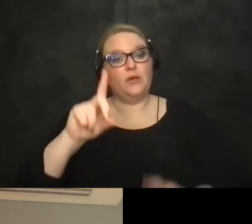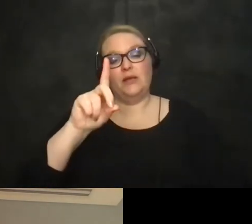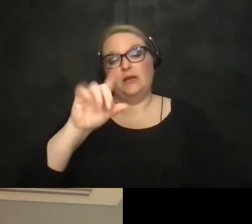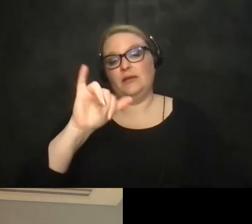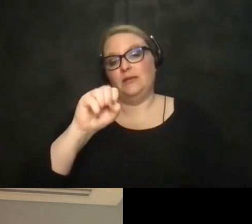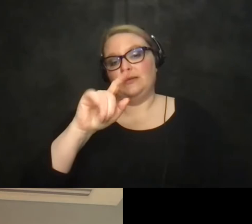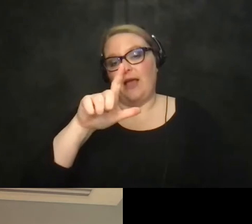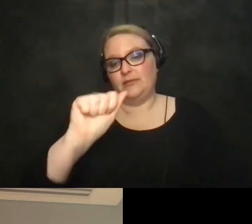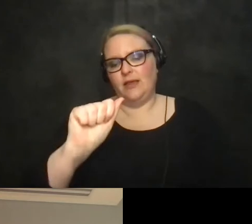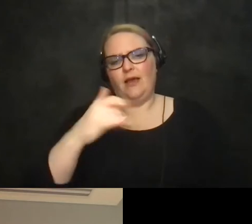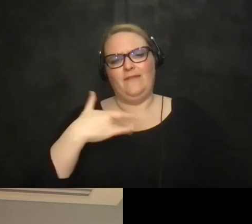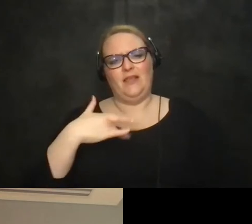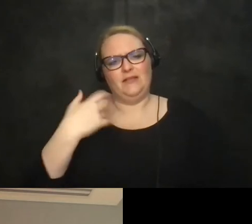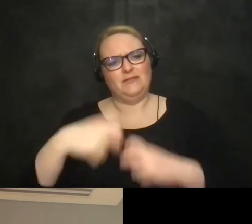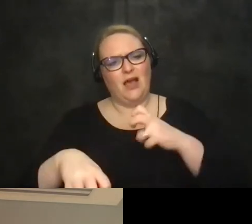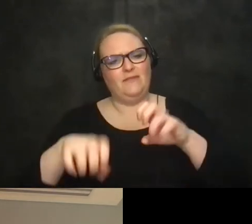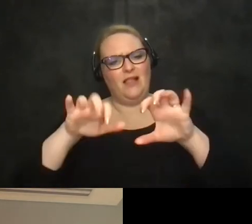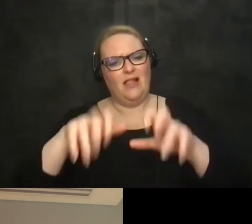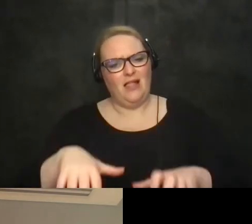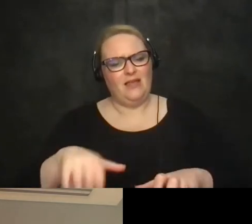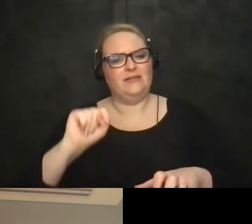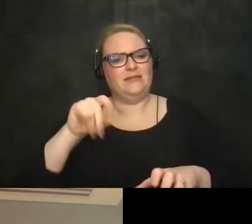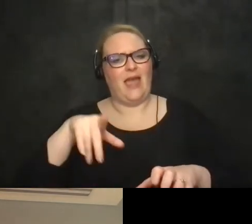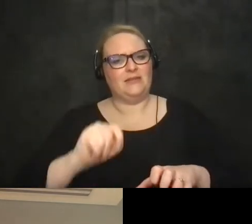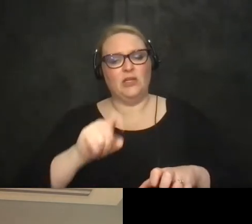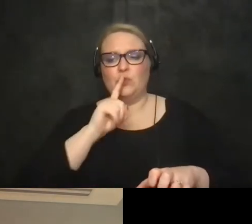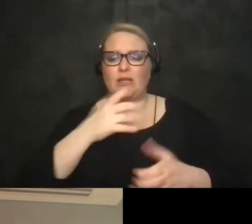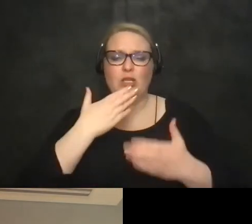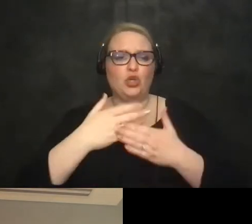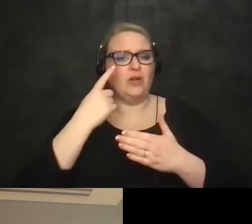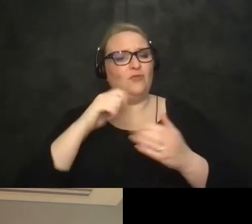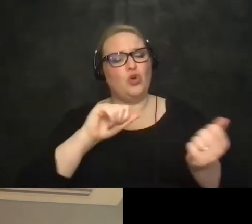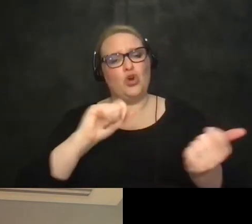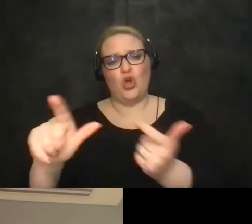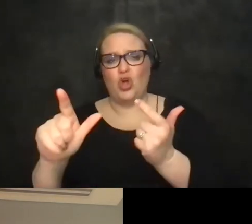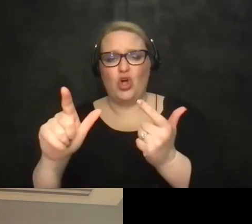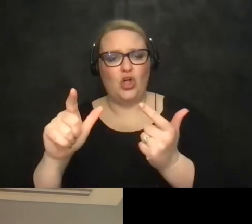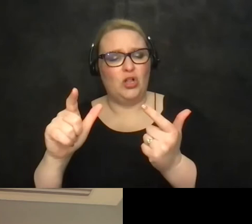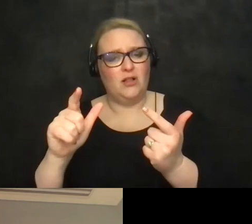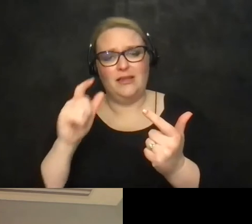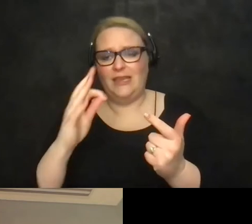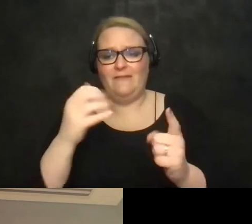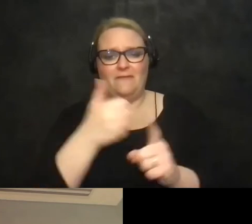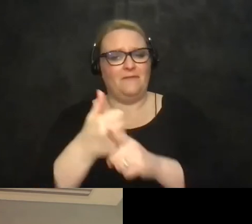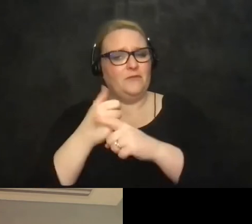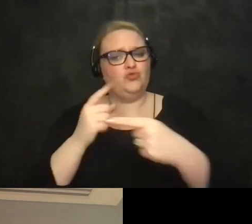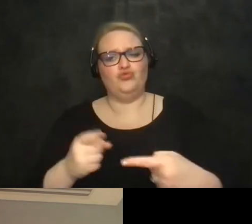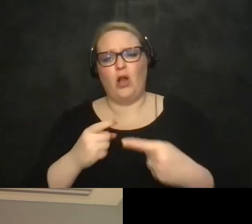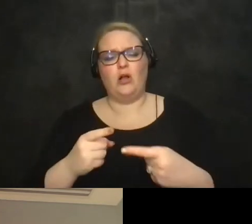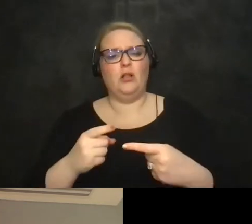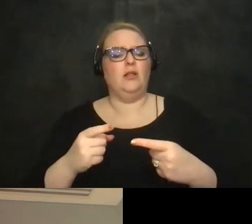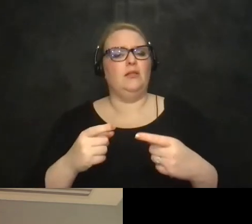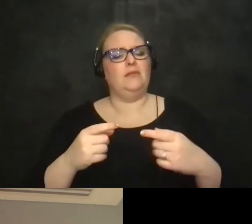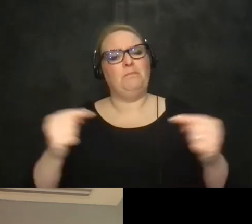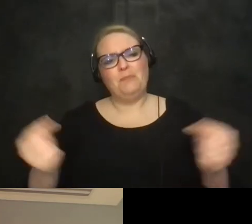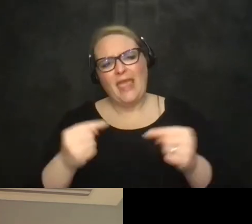it difficult to enter large parts of text it's actually really good for anyone who might struggle with some pain or discomfort in